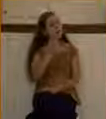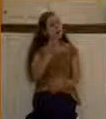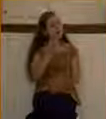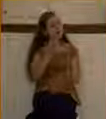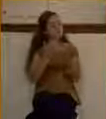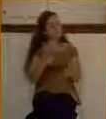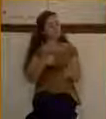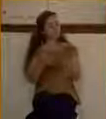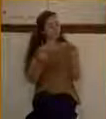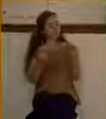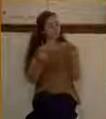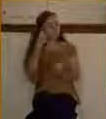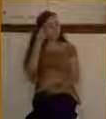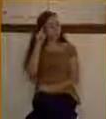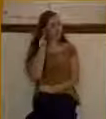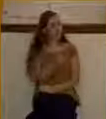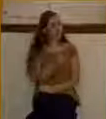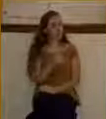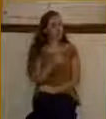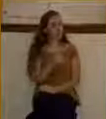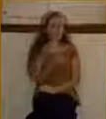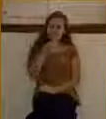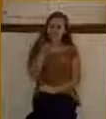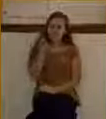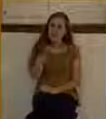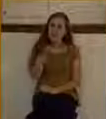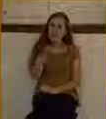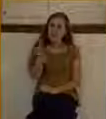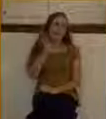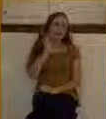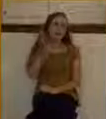unto thee? Now, does that question sound familiar?